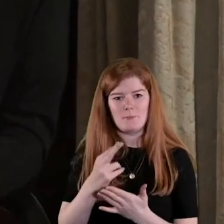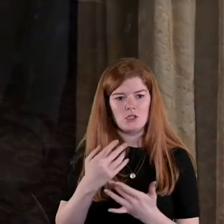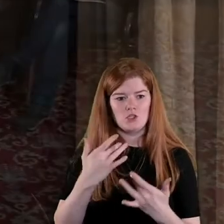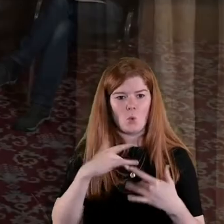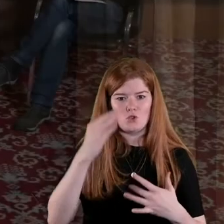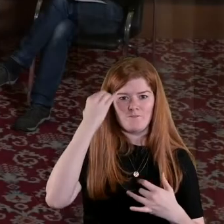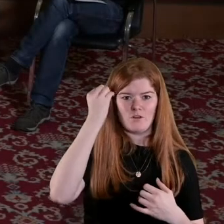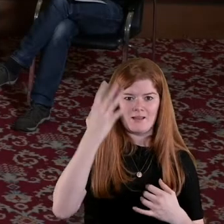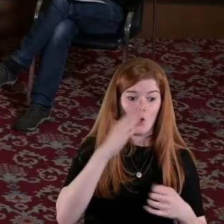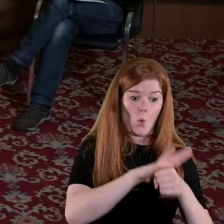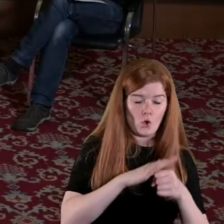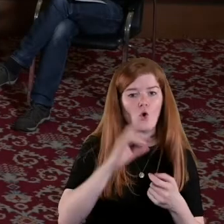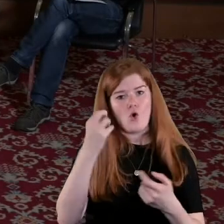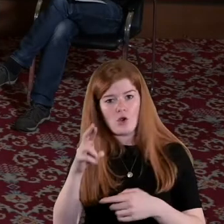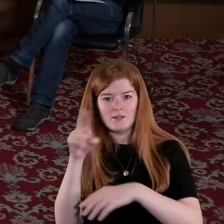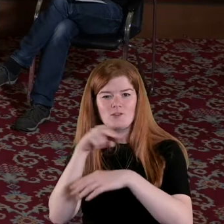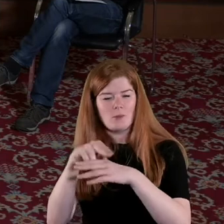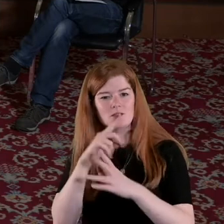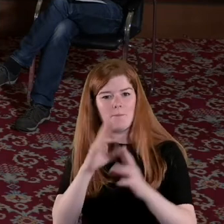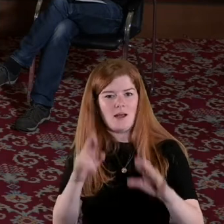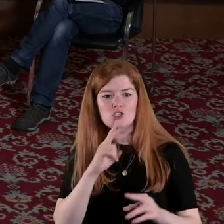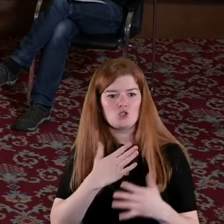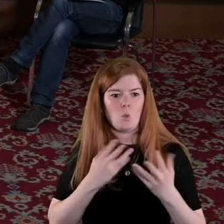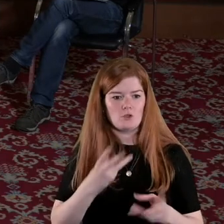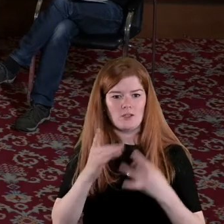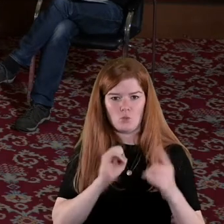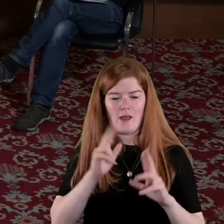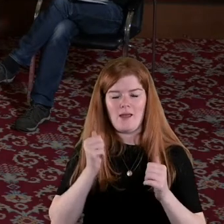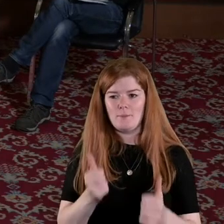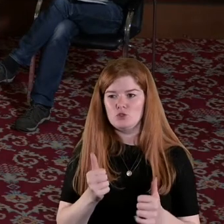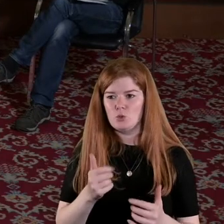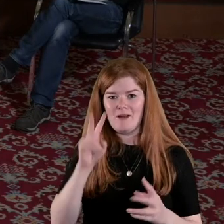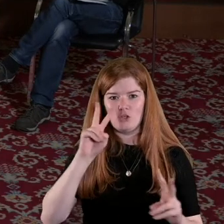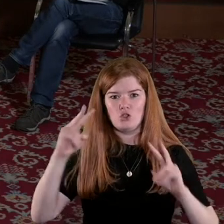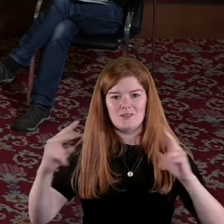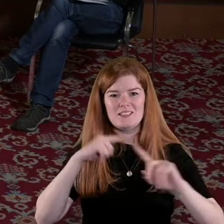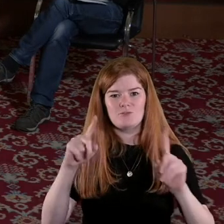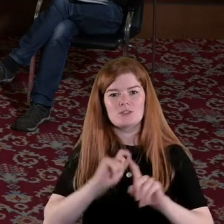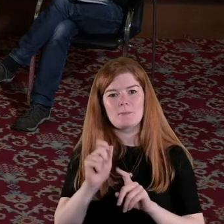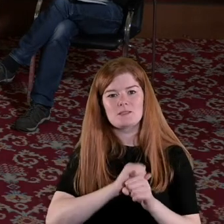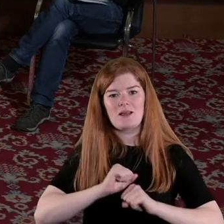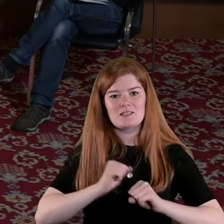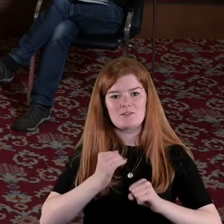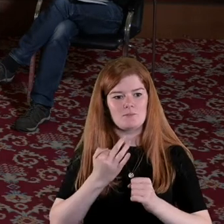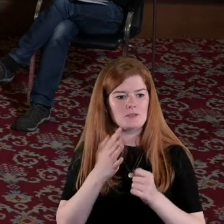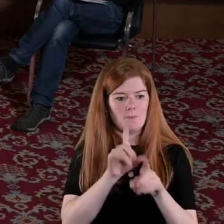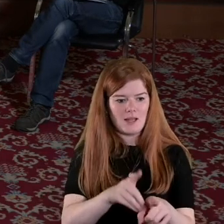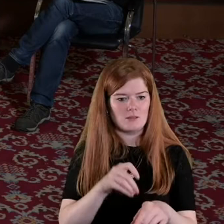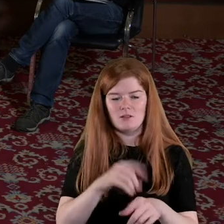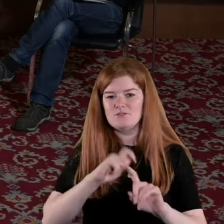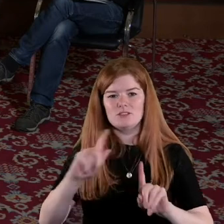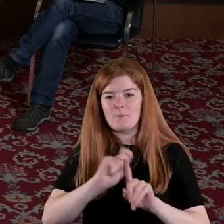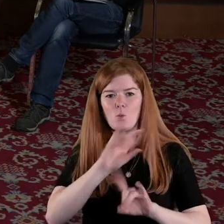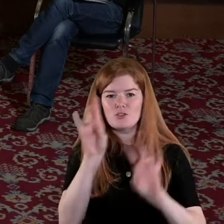but it's not bad it's the way of being able to look at different types of space for different kind of questions and